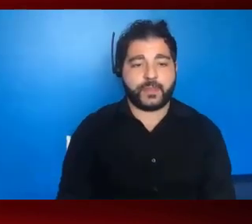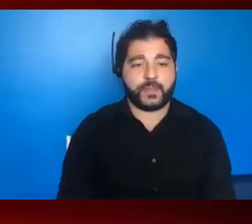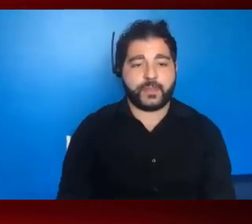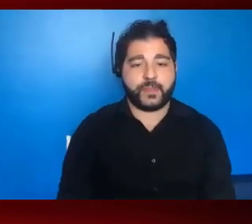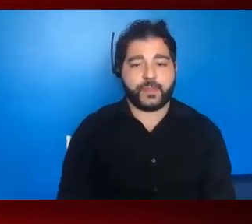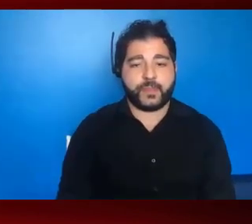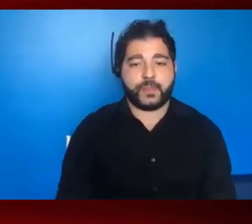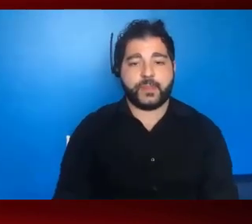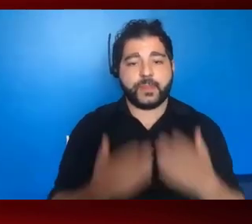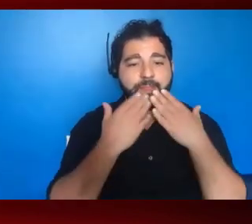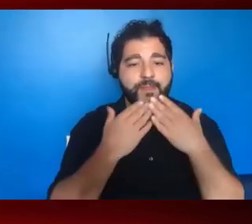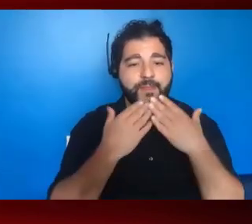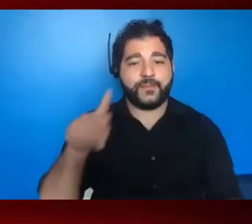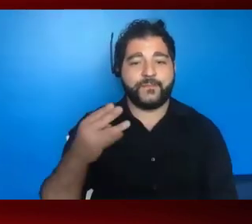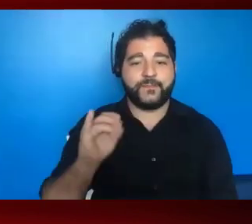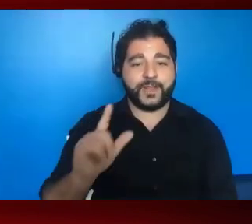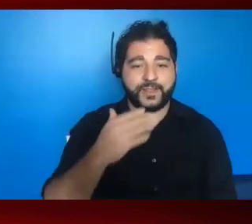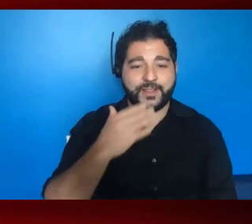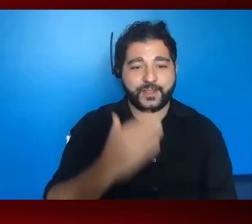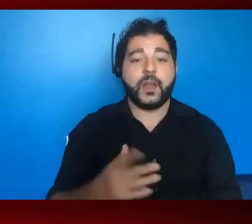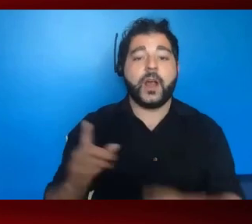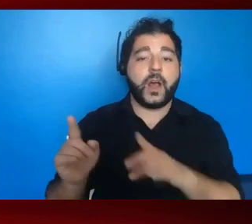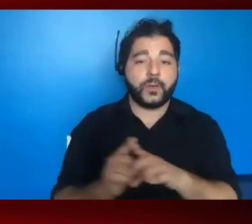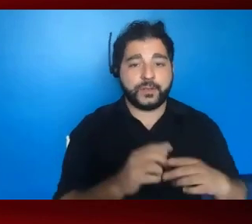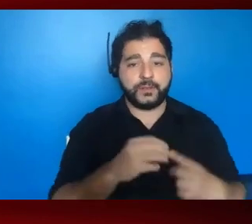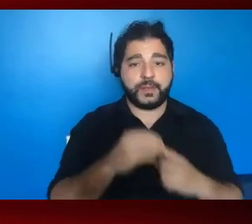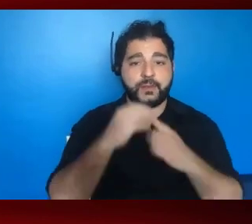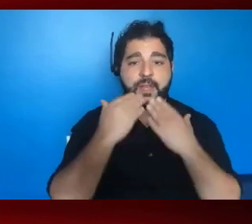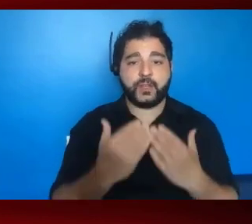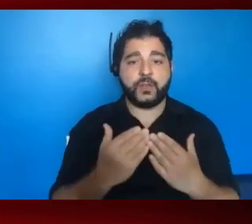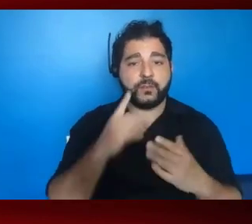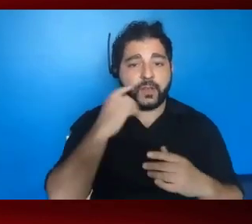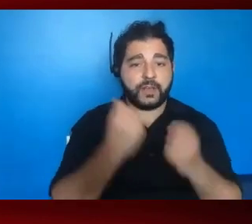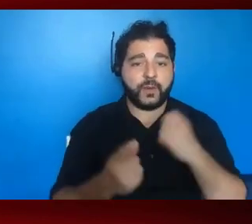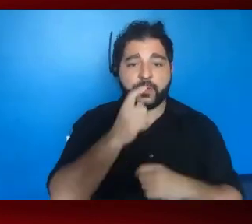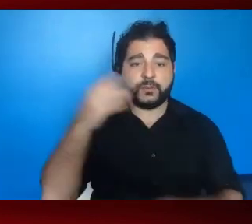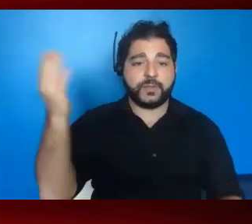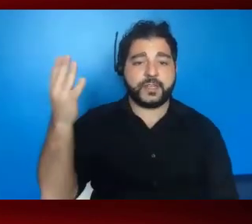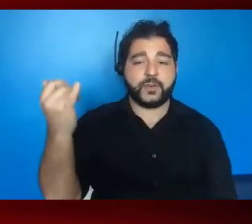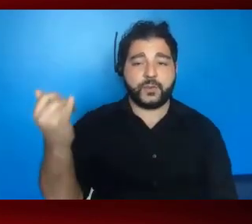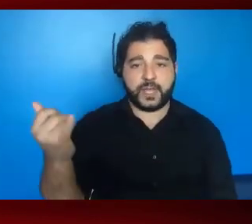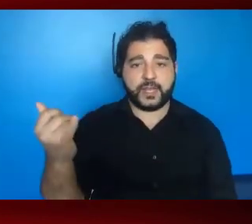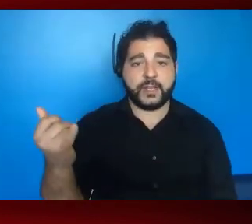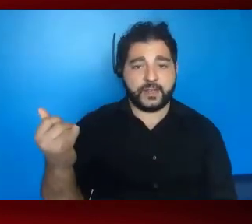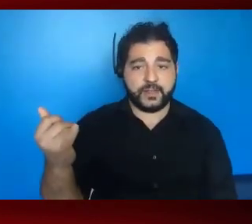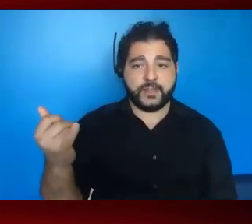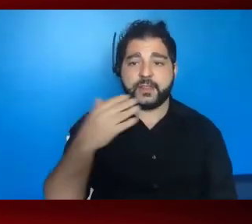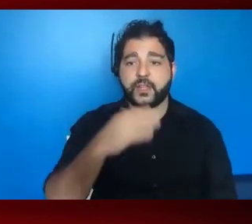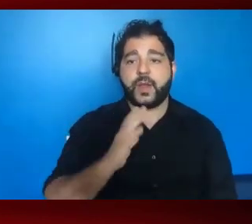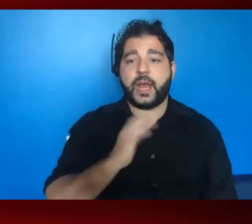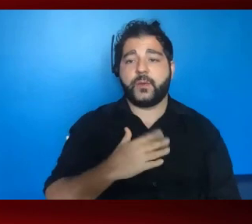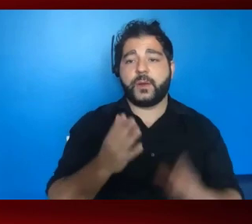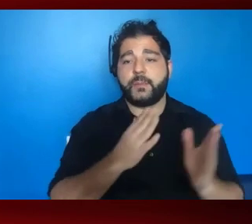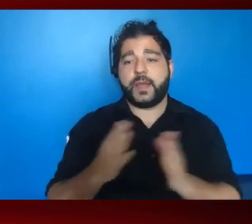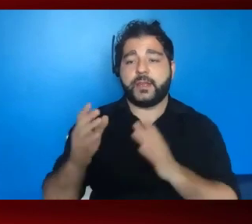Thank you, Phil. Thanks for that. I also want to say a special thank you to everyone who's presented today. Thank you to our planning partners,